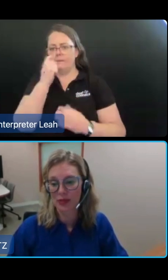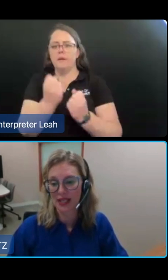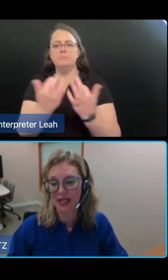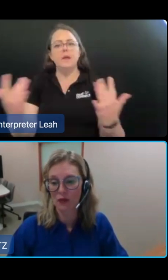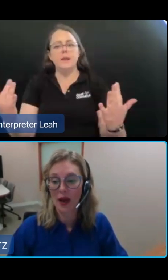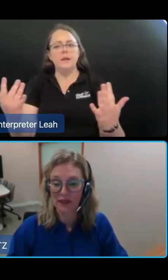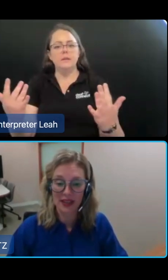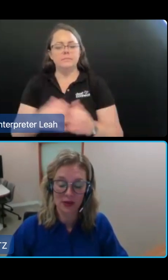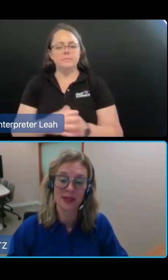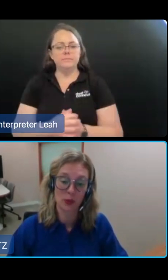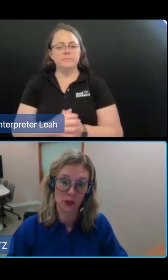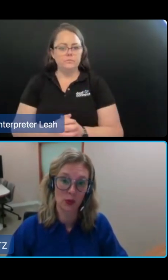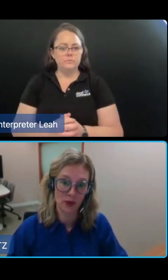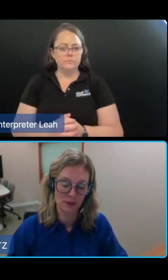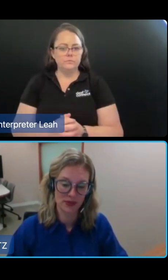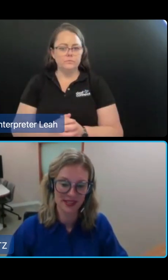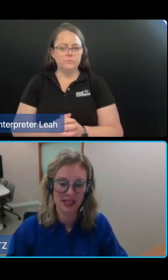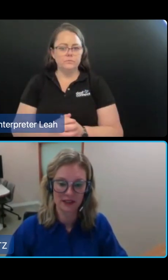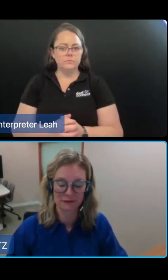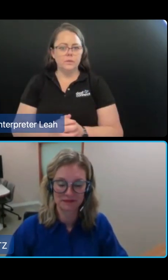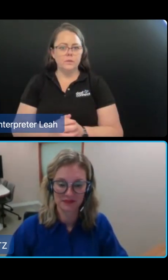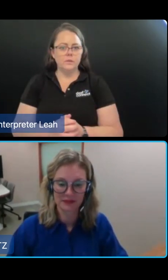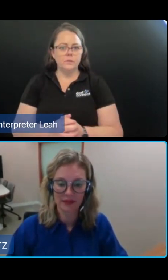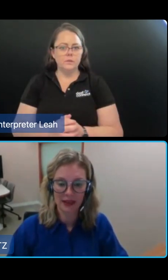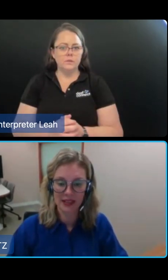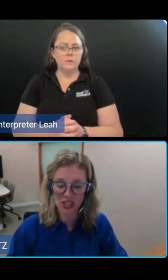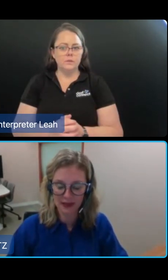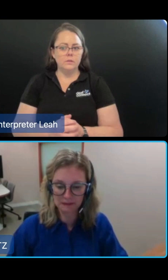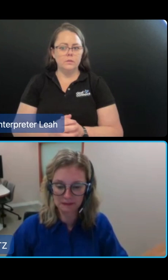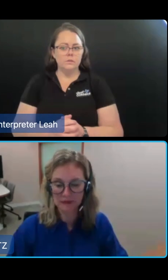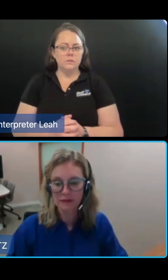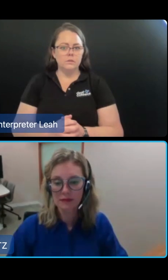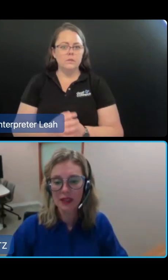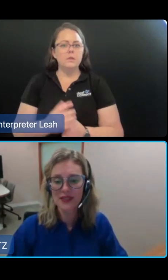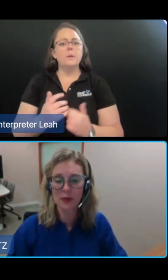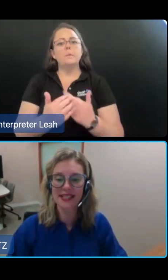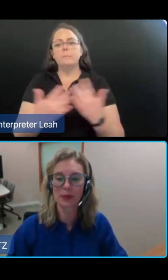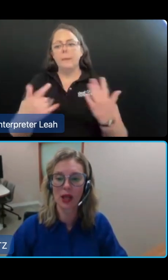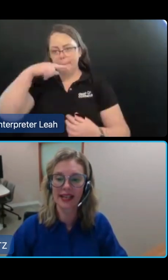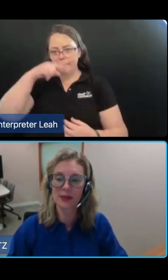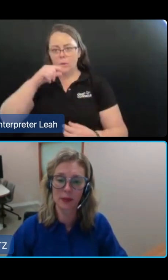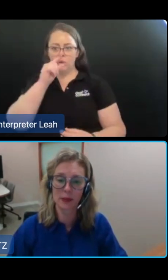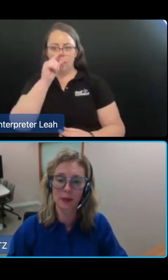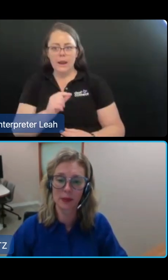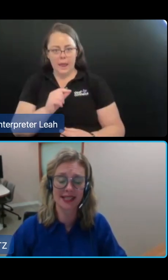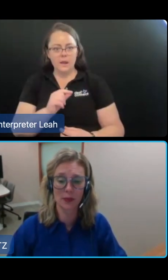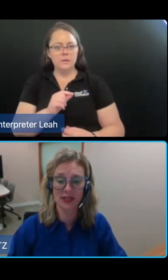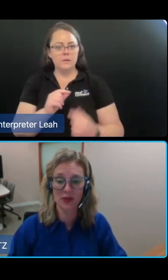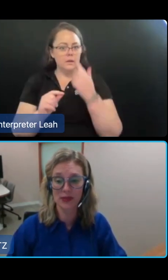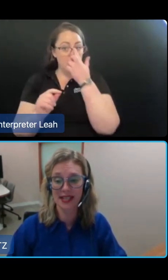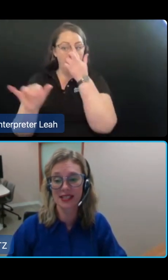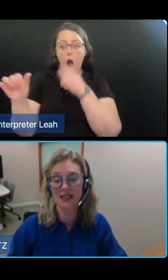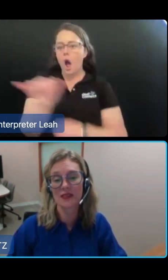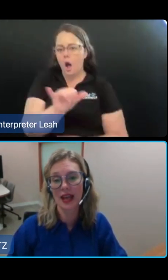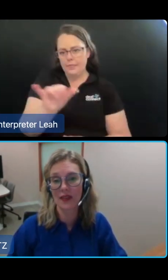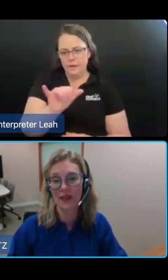only be able to have one of either a supporter or representative. In addition, if someone is applying to be appointed as someone's